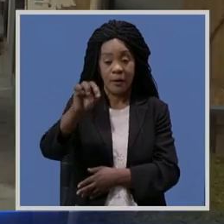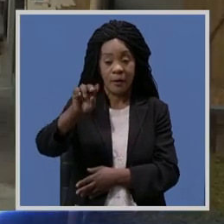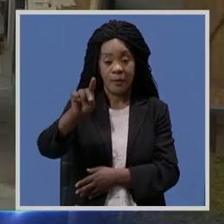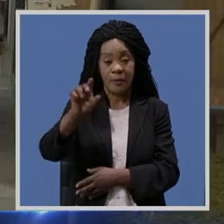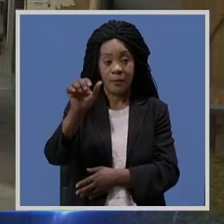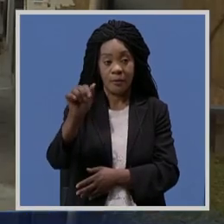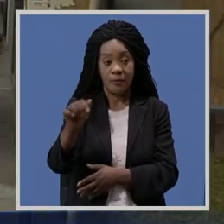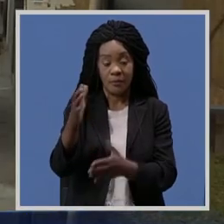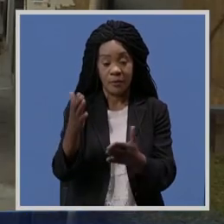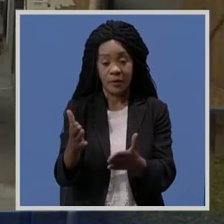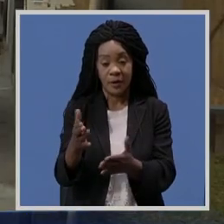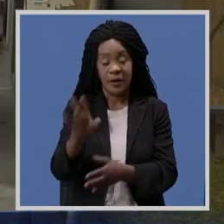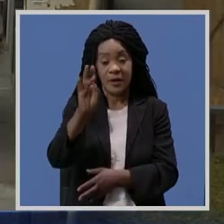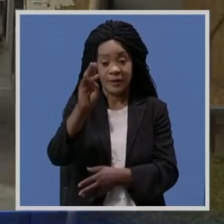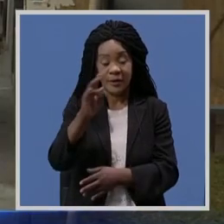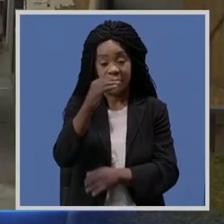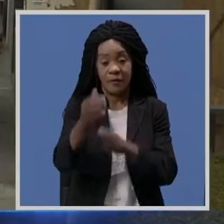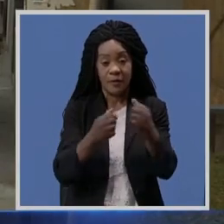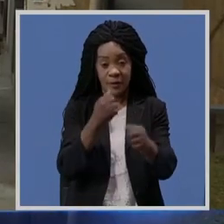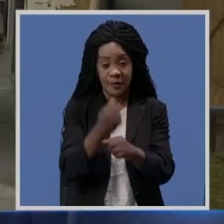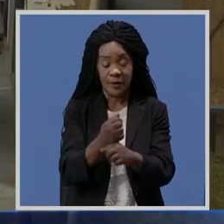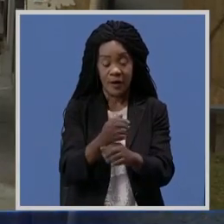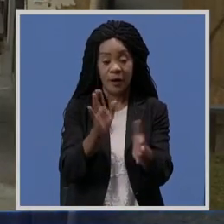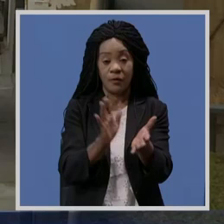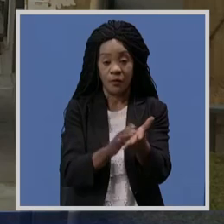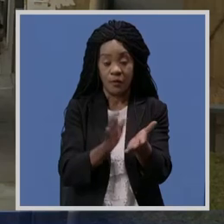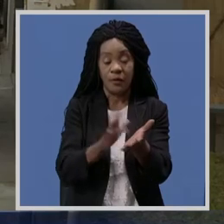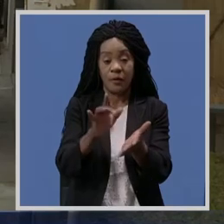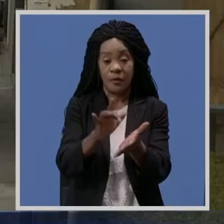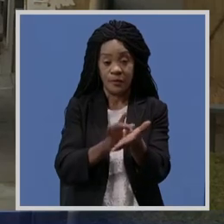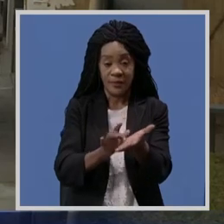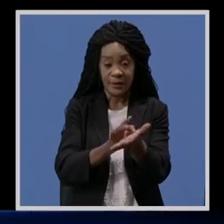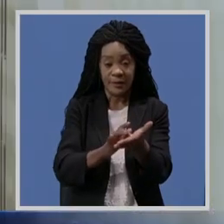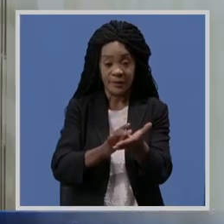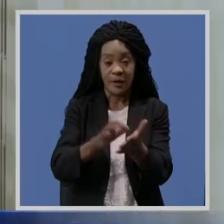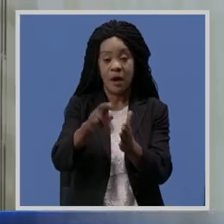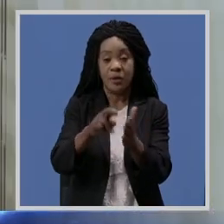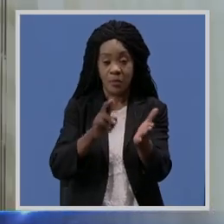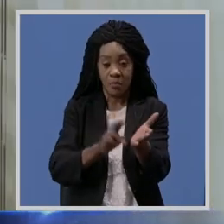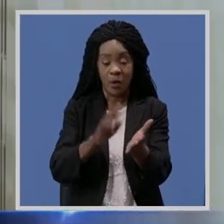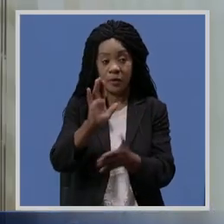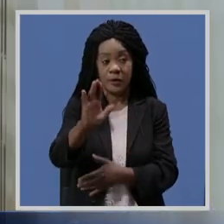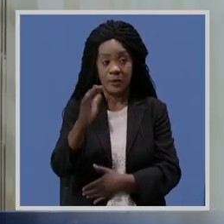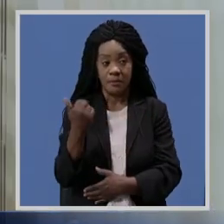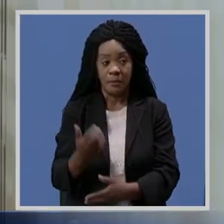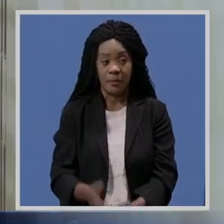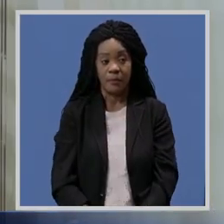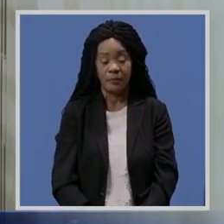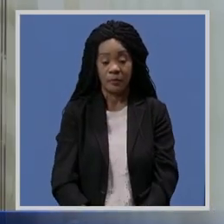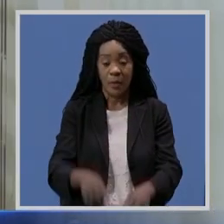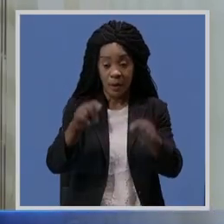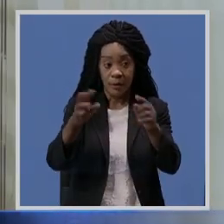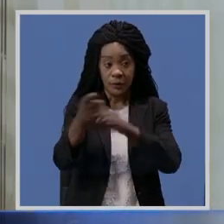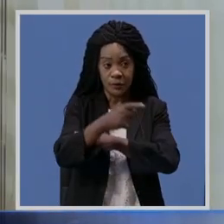and those that are in the seventh year in the School of Medicines have reported back. Today, the students have opened